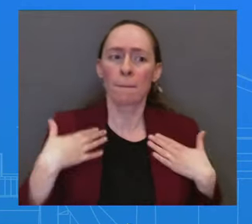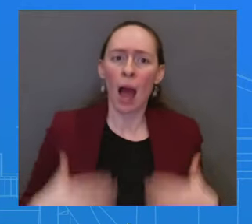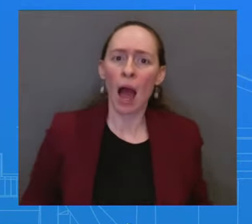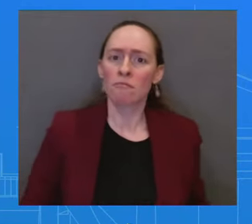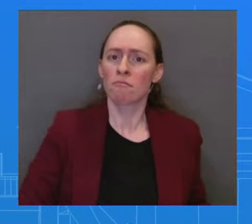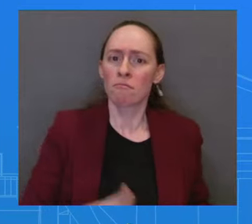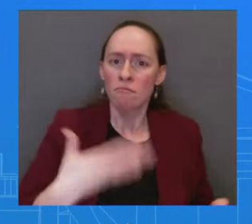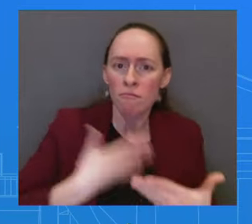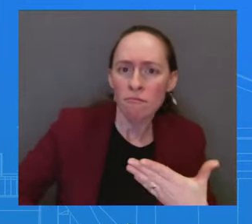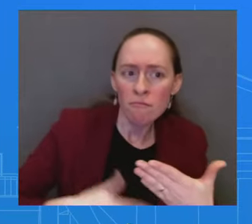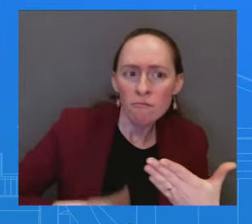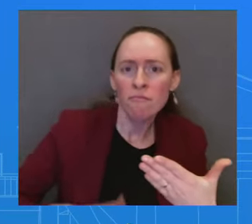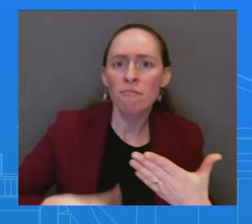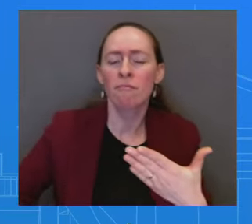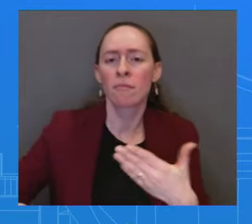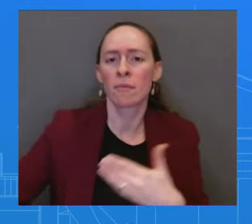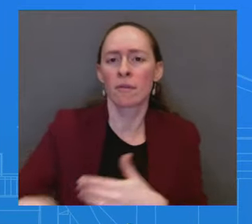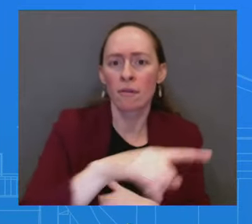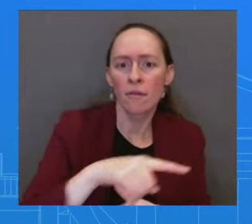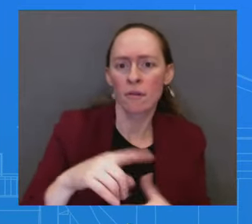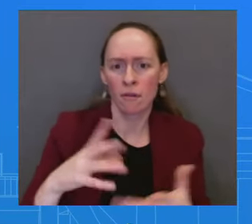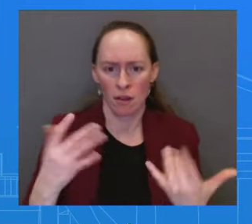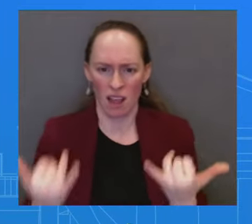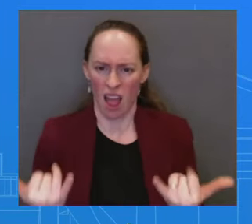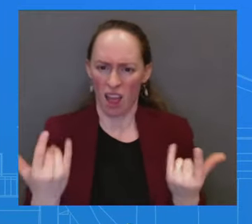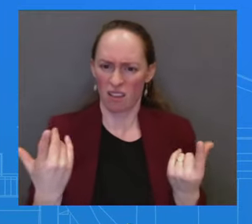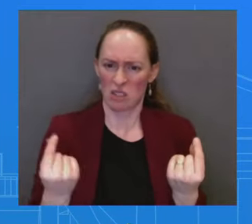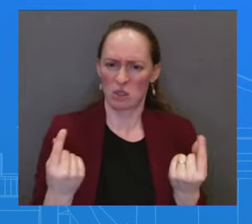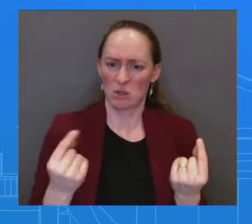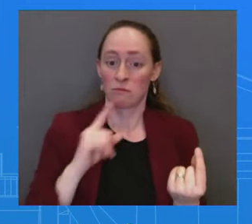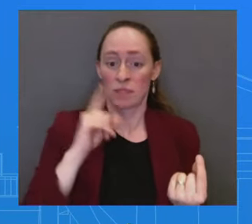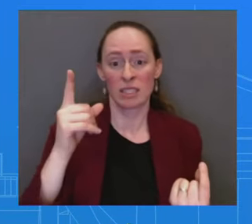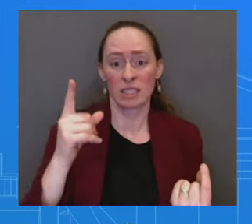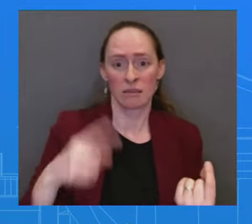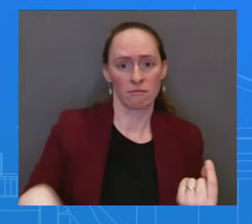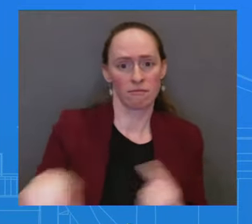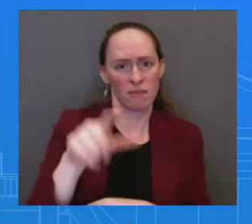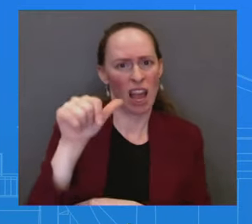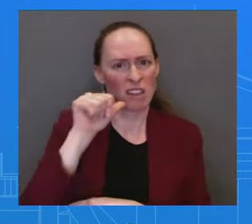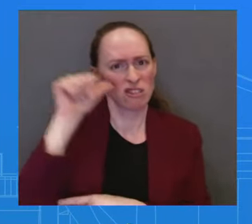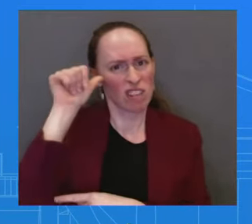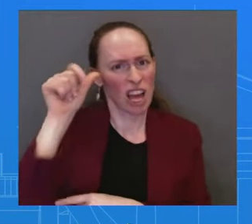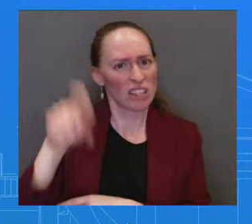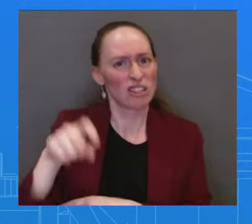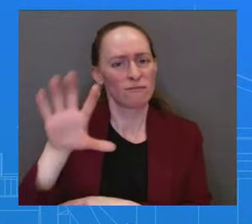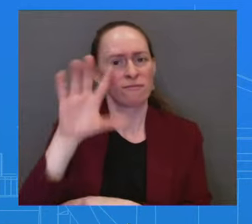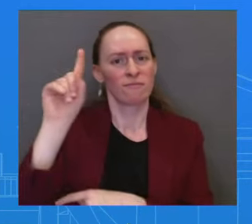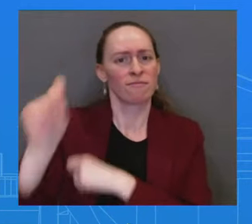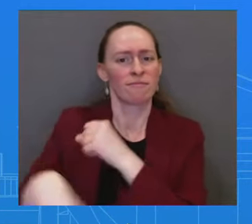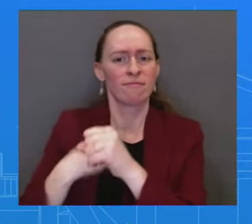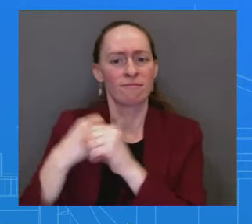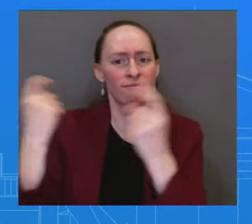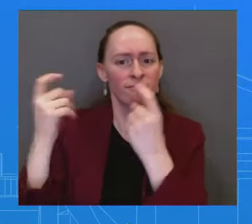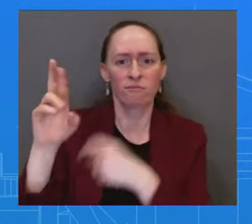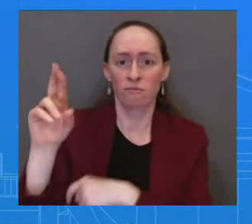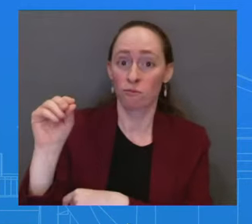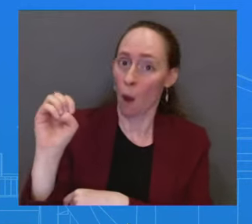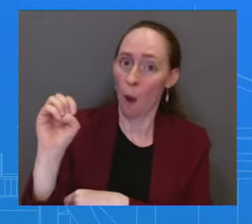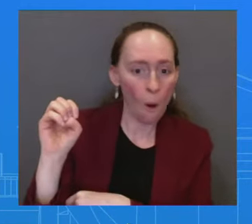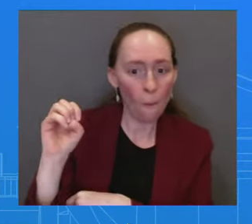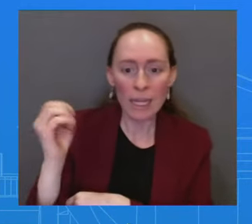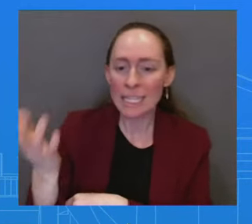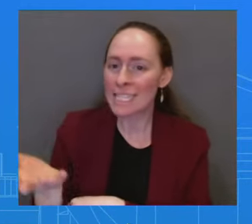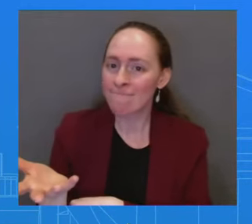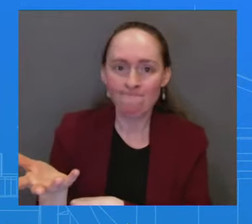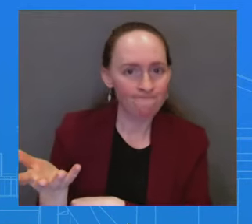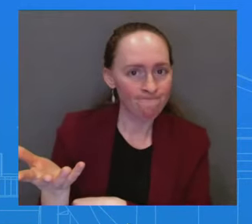we have seen the devastating effects that overturning of Roe have had across the country with women obviously not